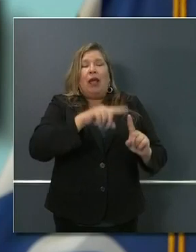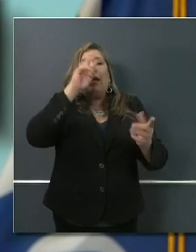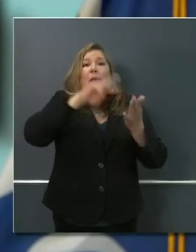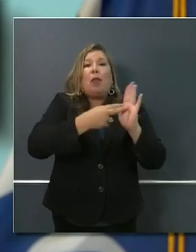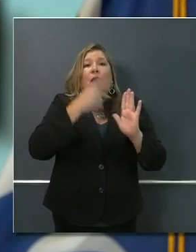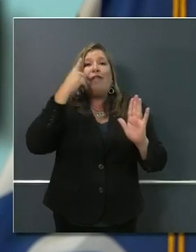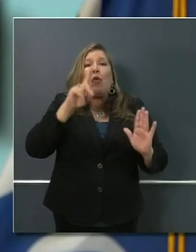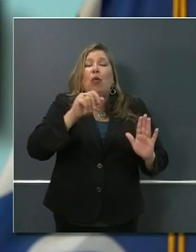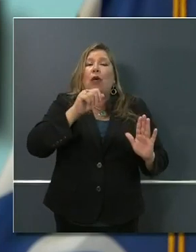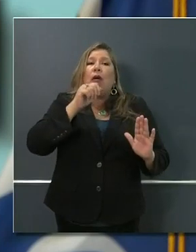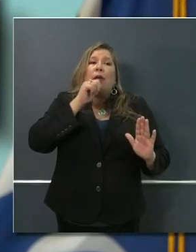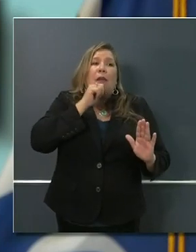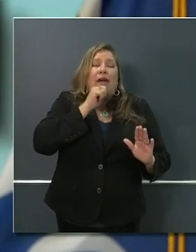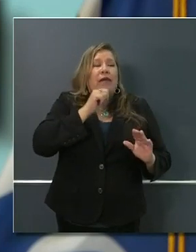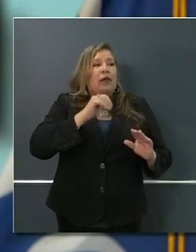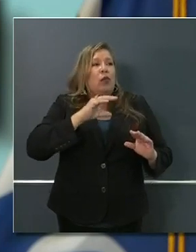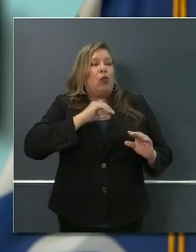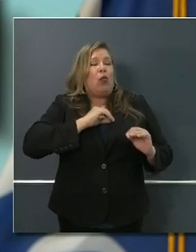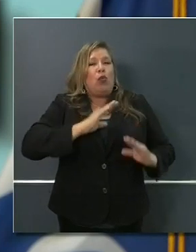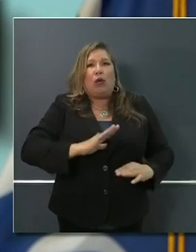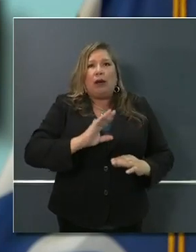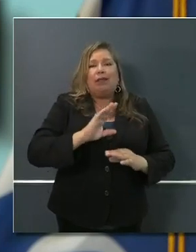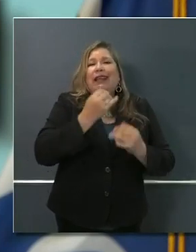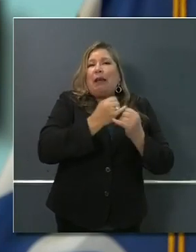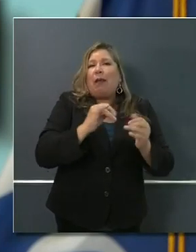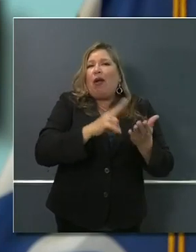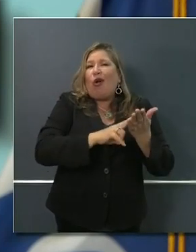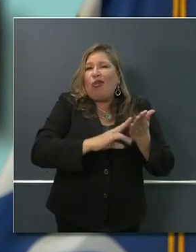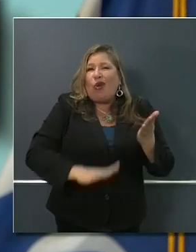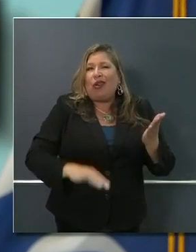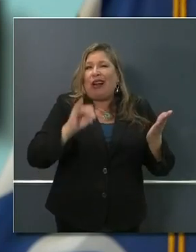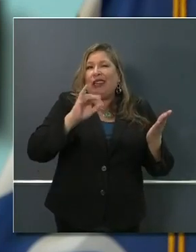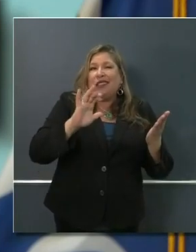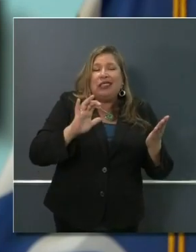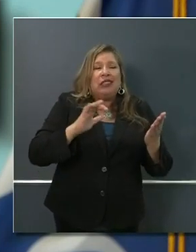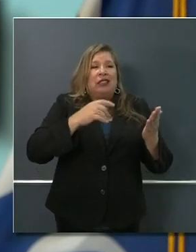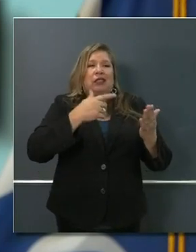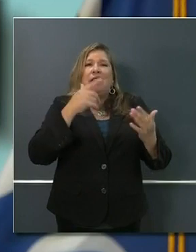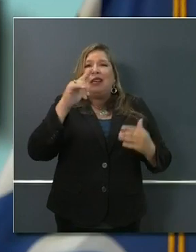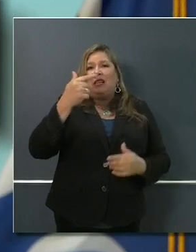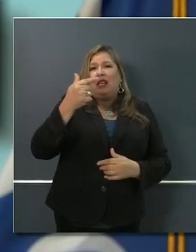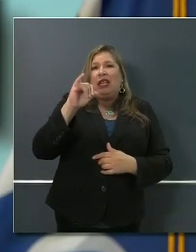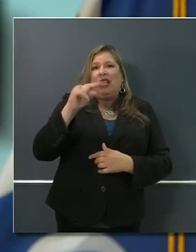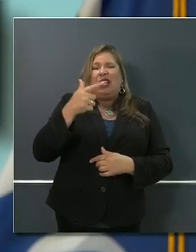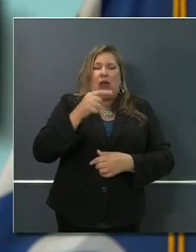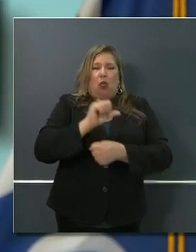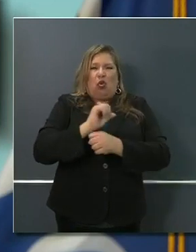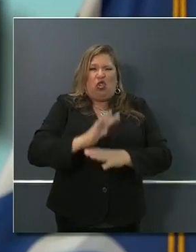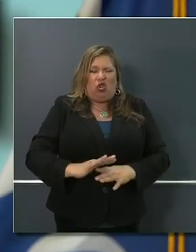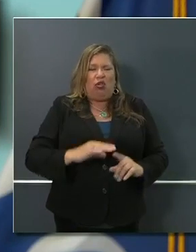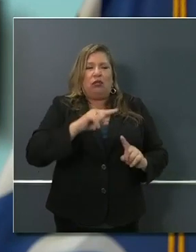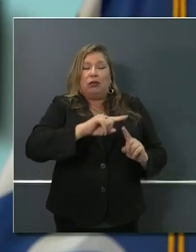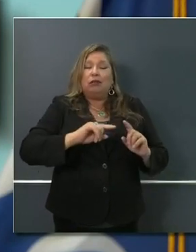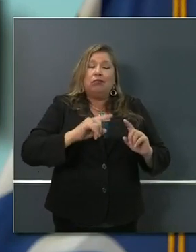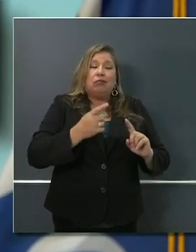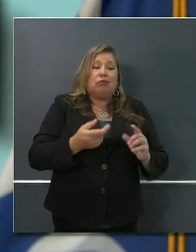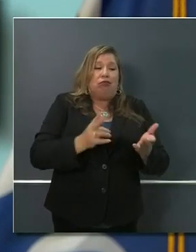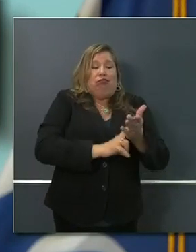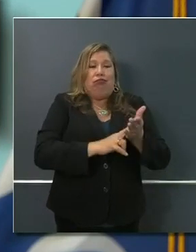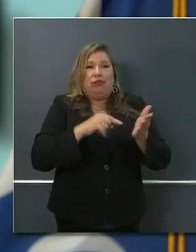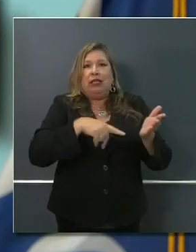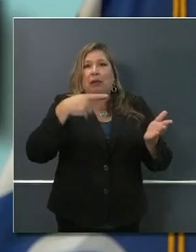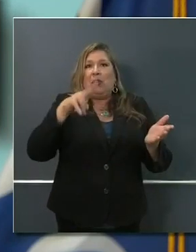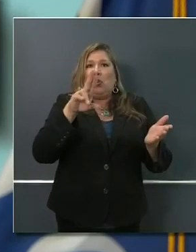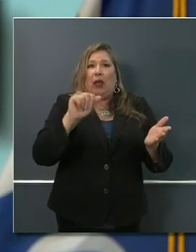gig workers, and the like. That was the first day that we had that system operational for PUAs. We were able to